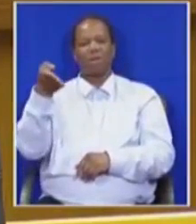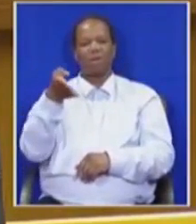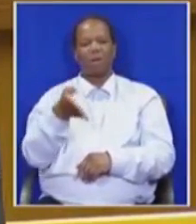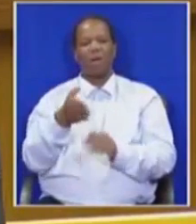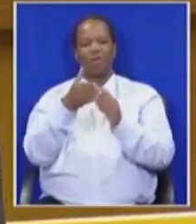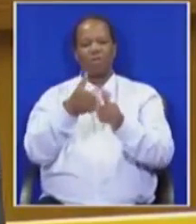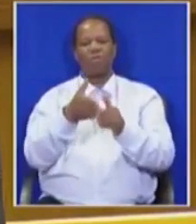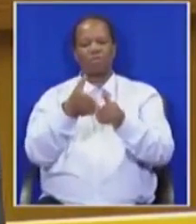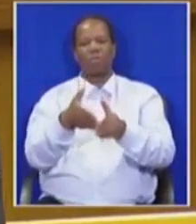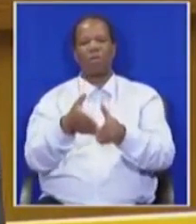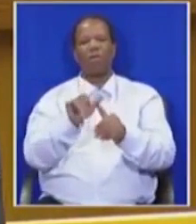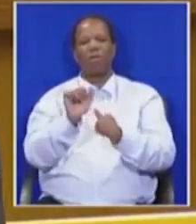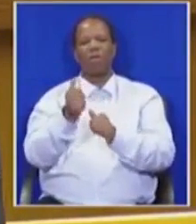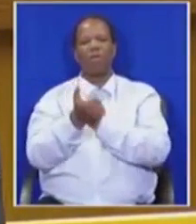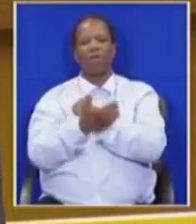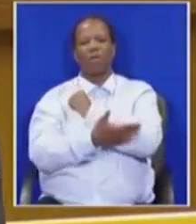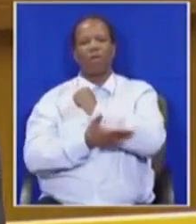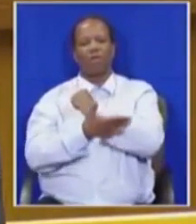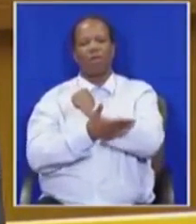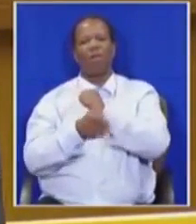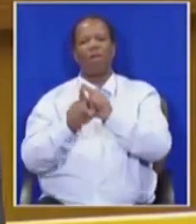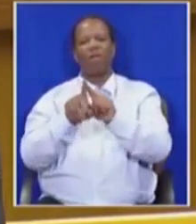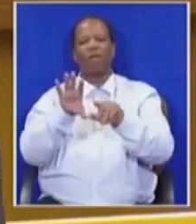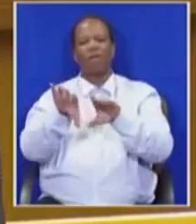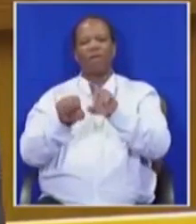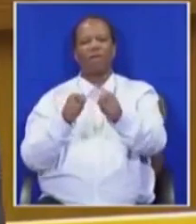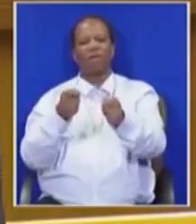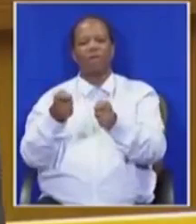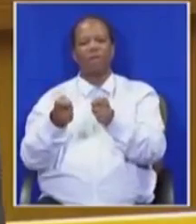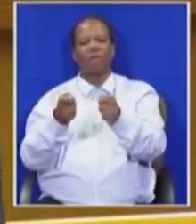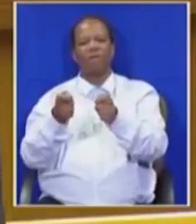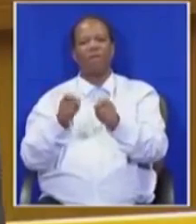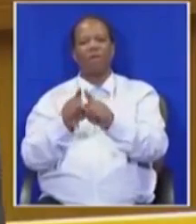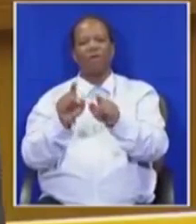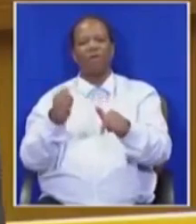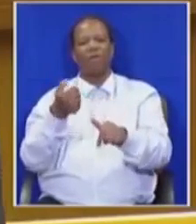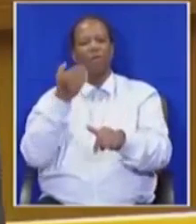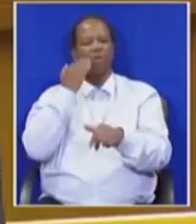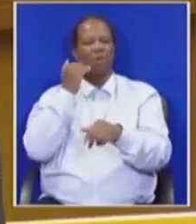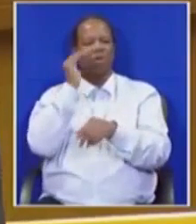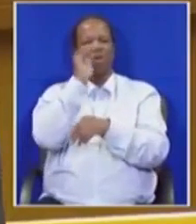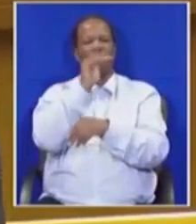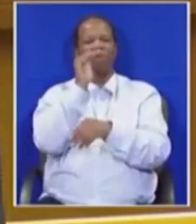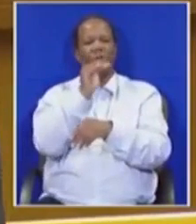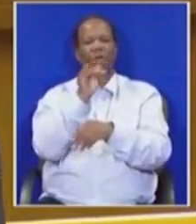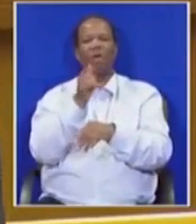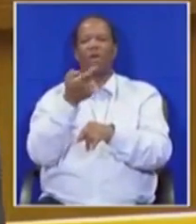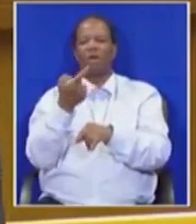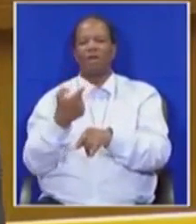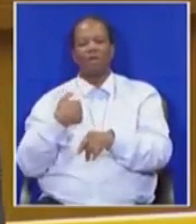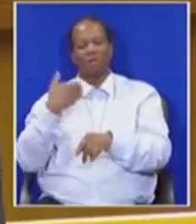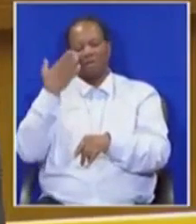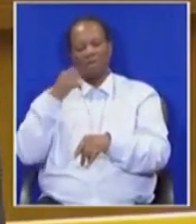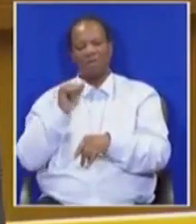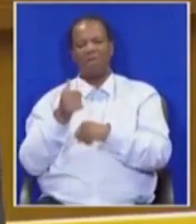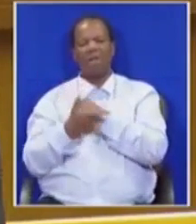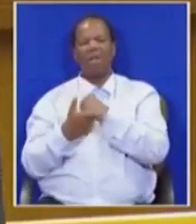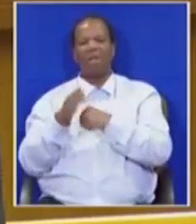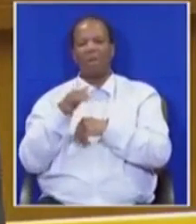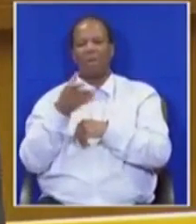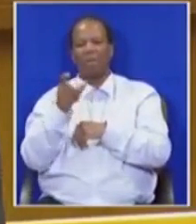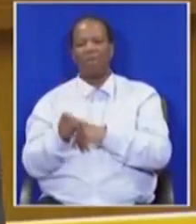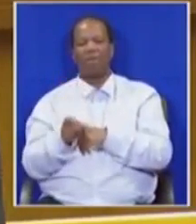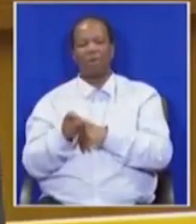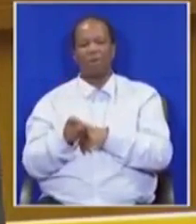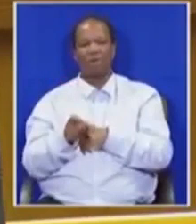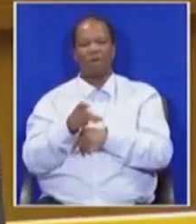declared an already occupied land by the native population as a no-man's land. Van